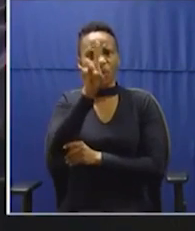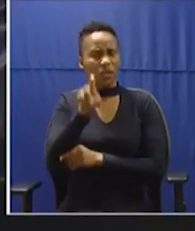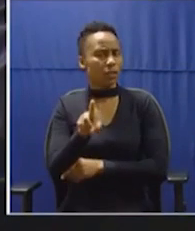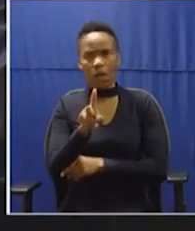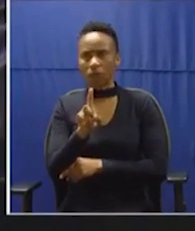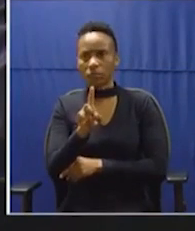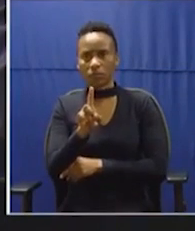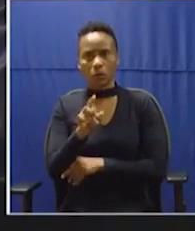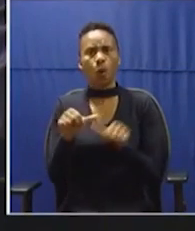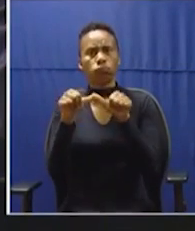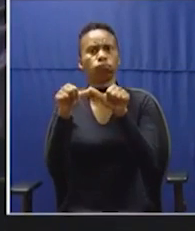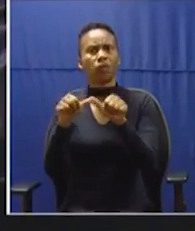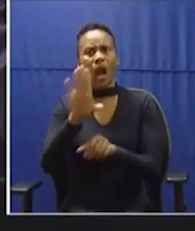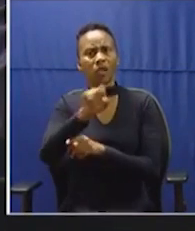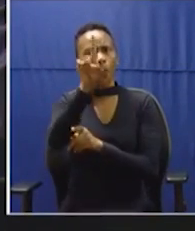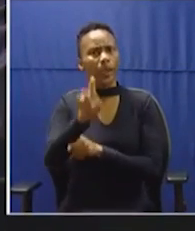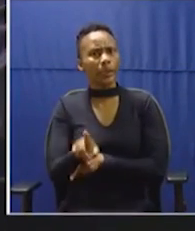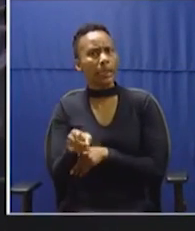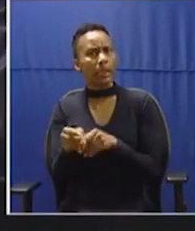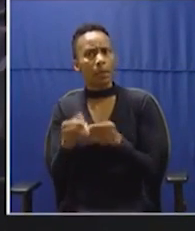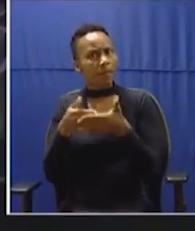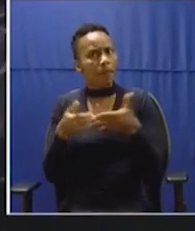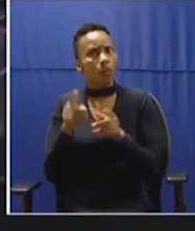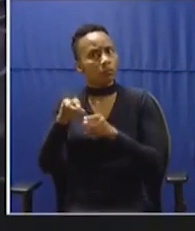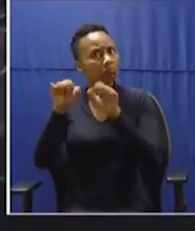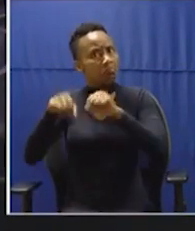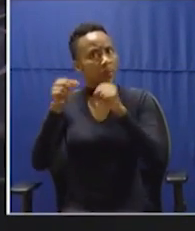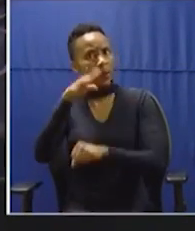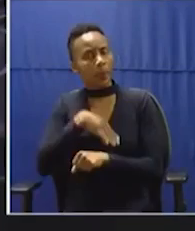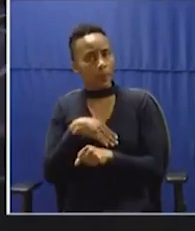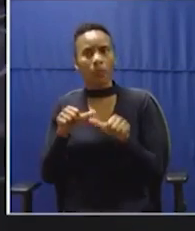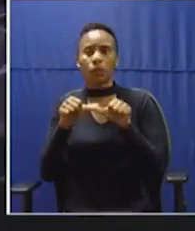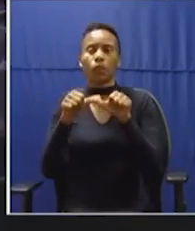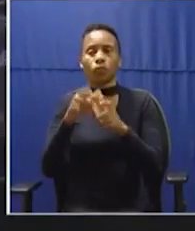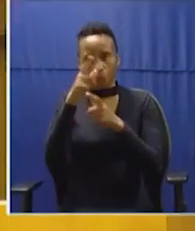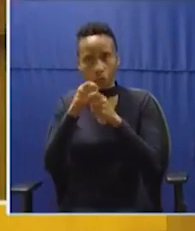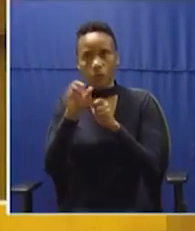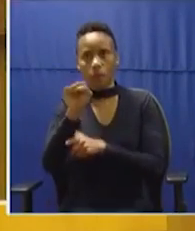just carry on to ask the question anyway. Continue, Honorable Shabambo.